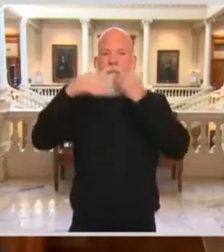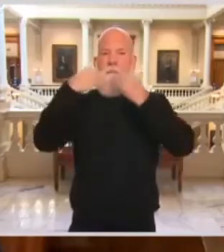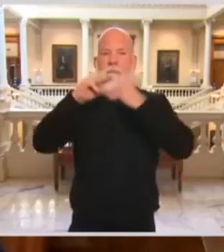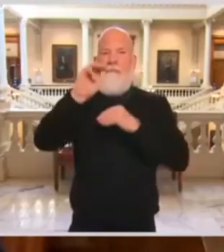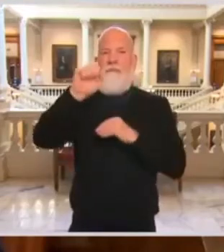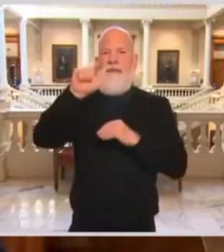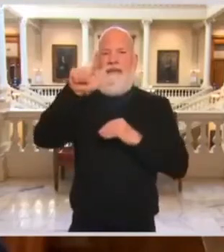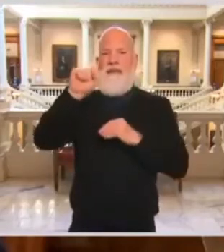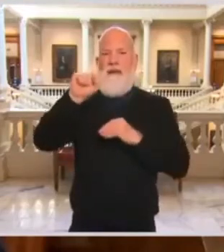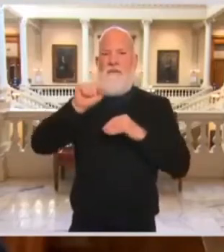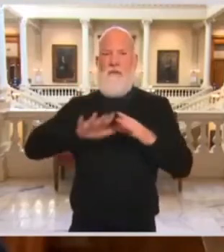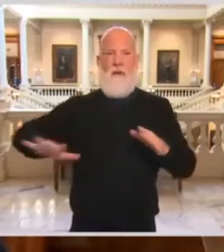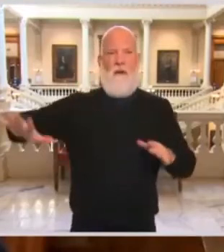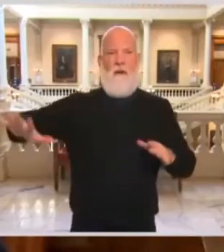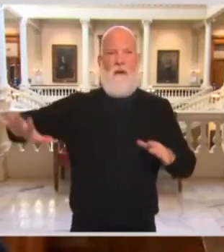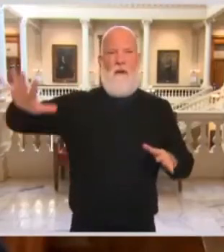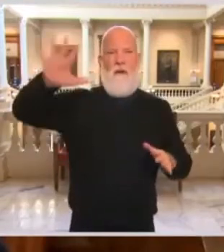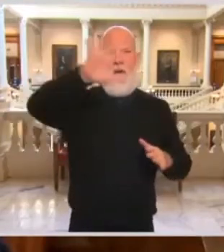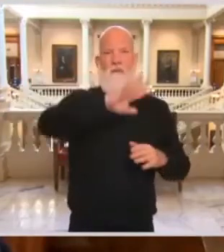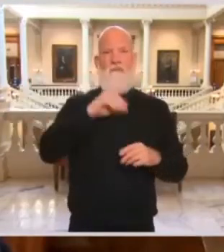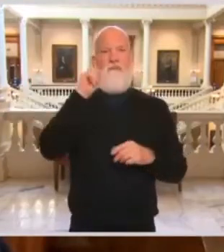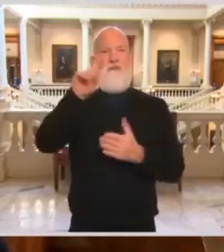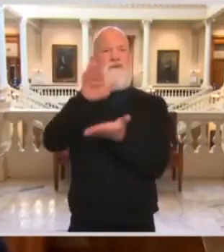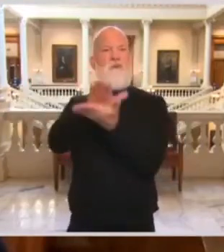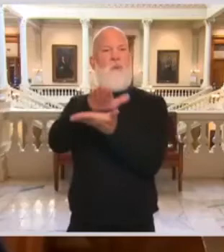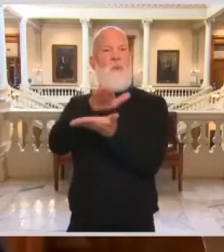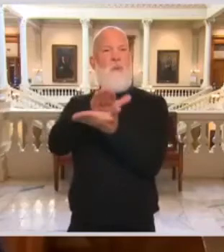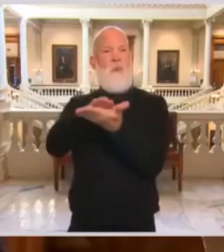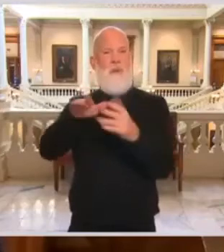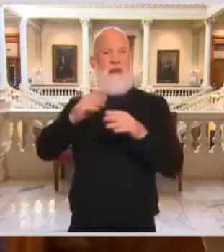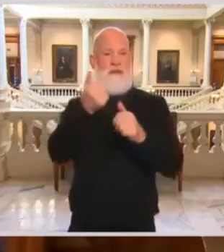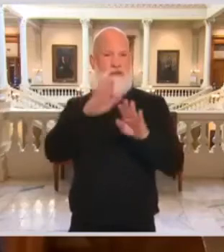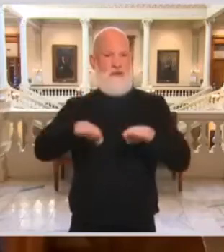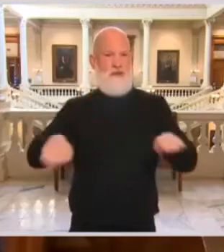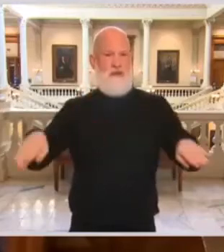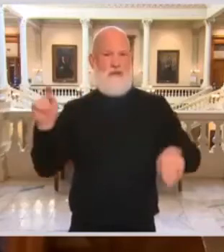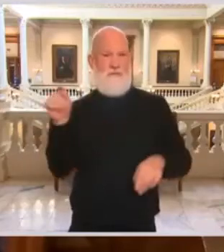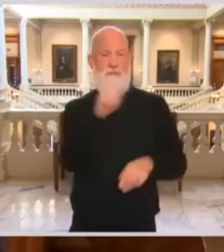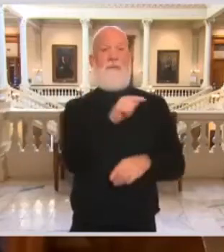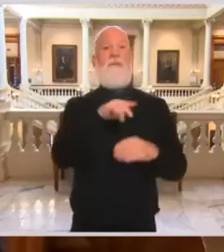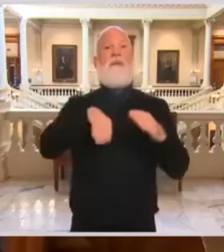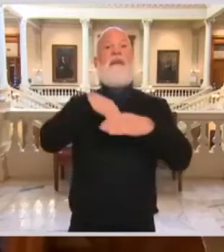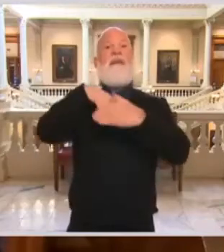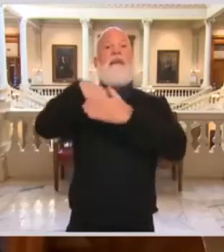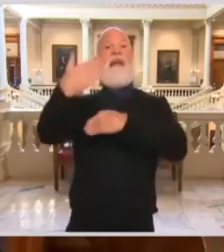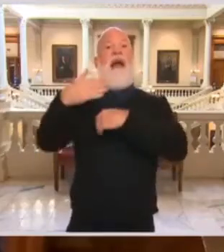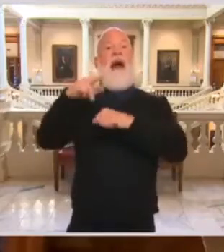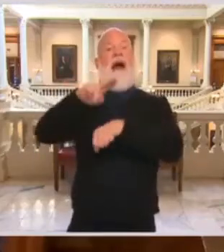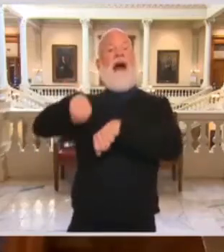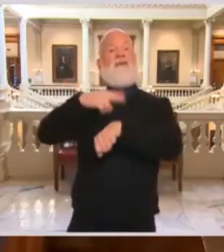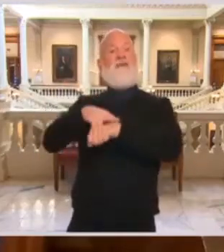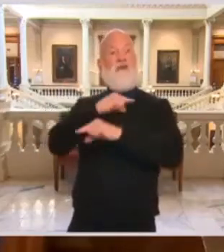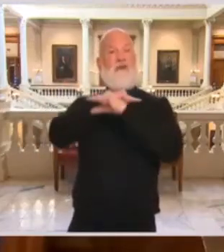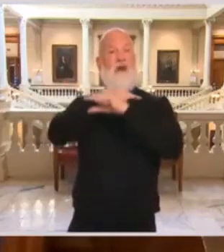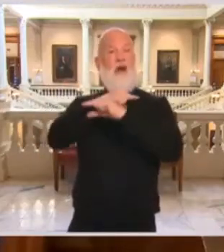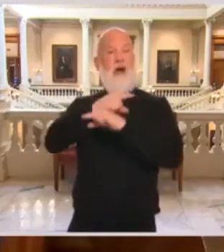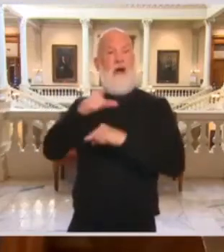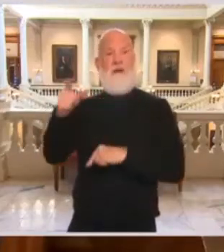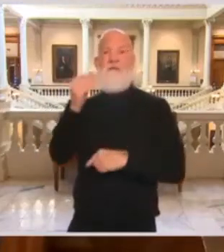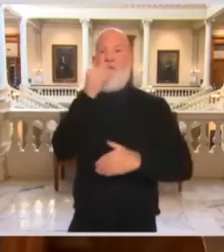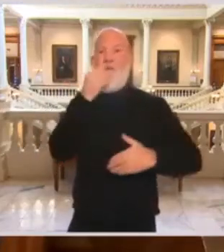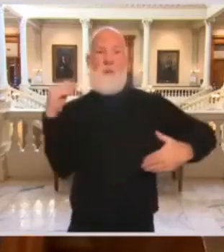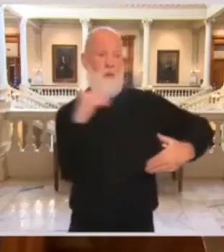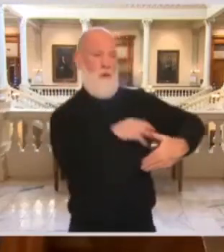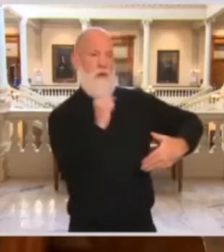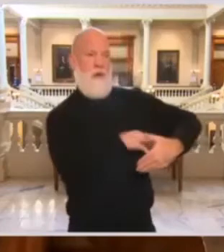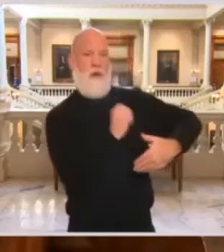Guard members assisted overwhelmed food banks from Savannah to Atlanta and answered the call to help keep